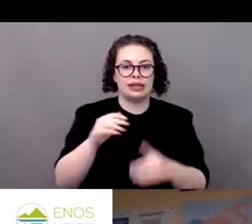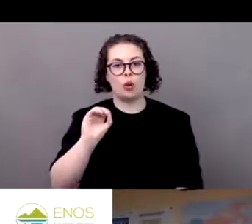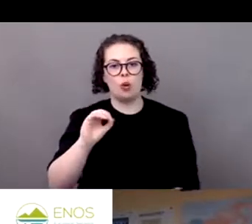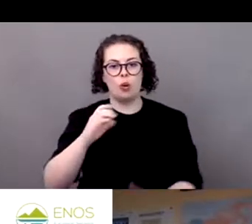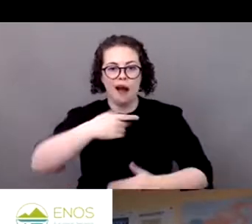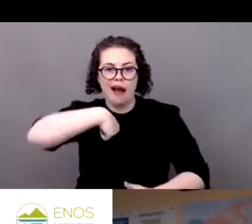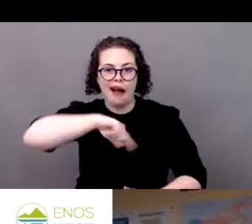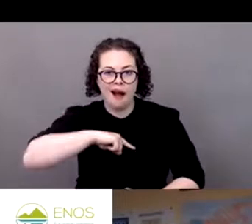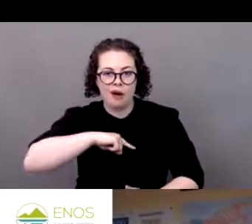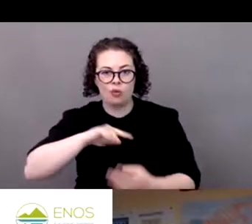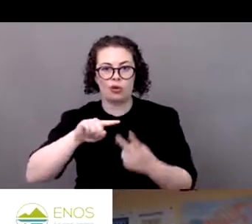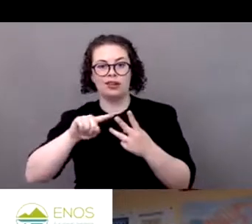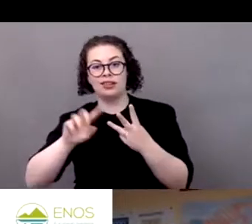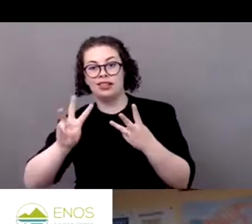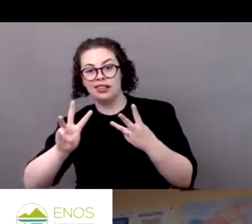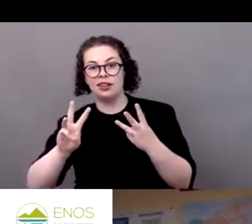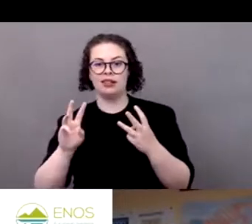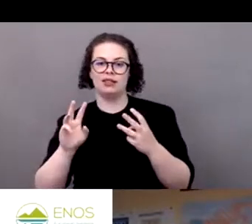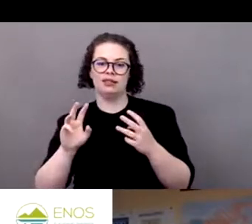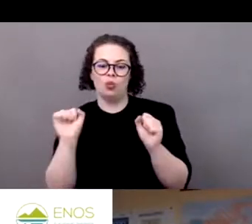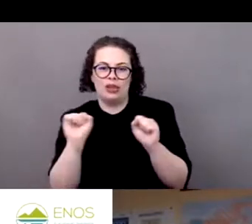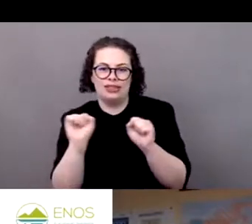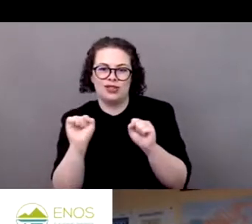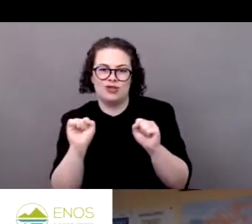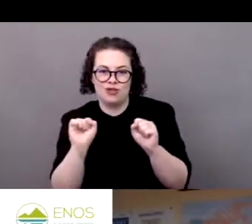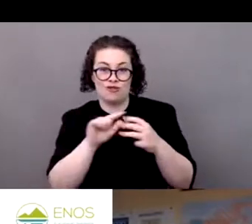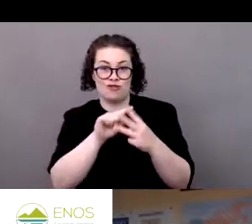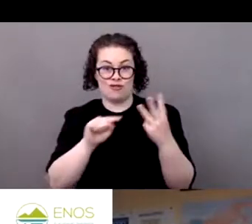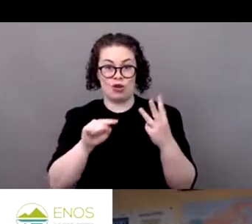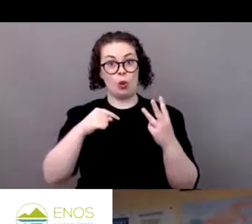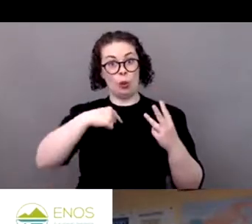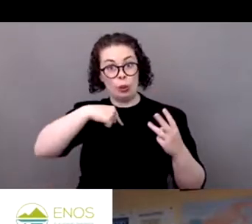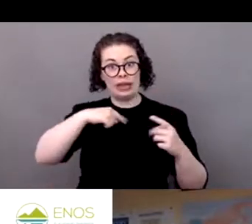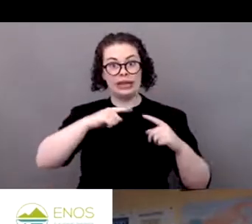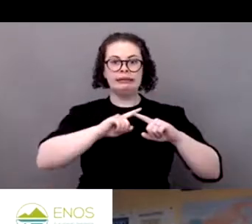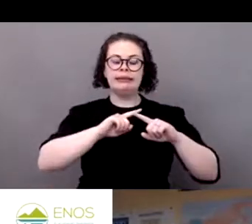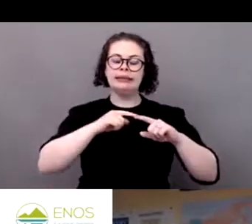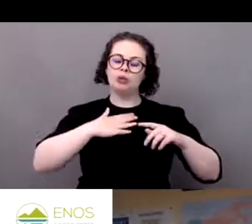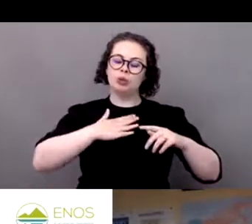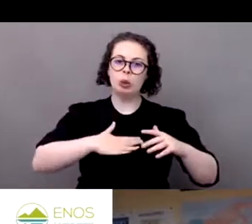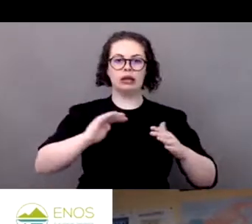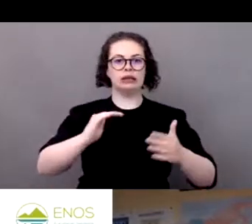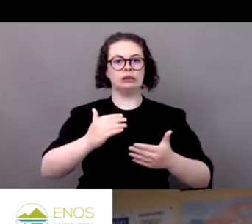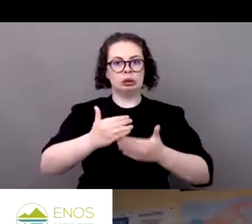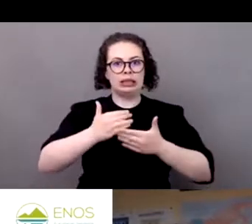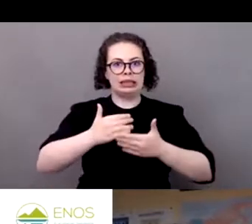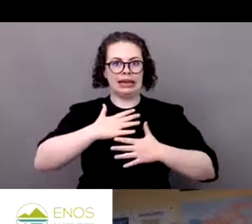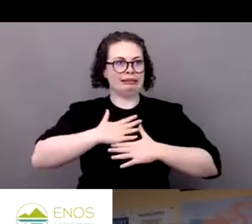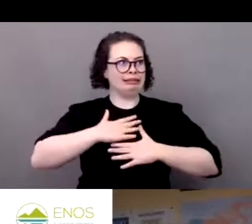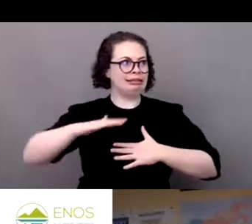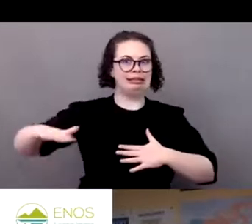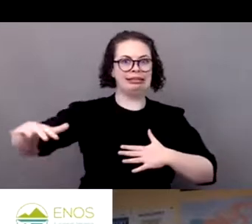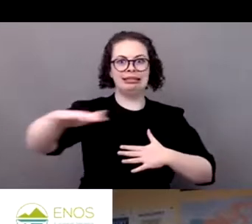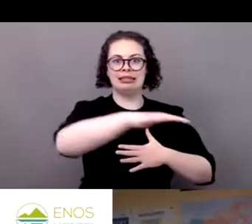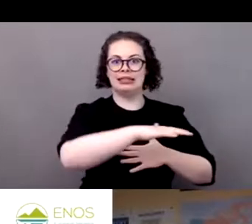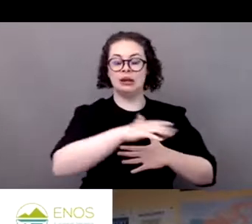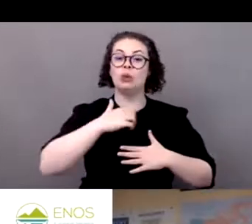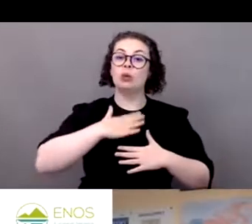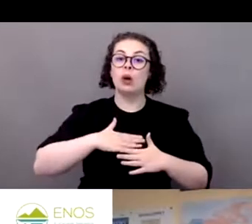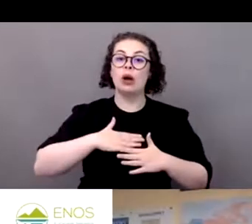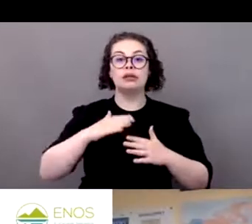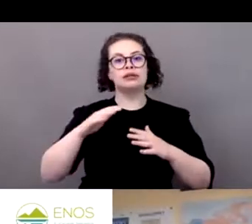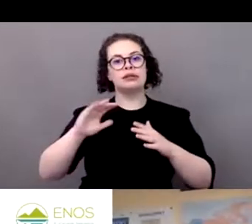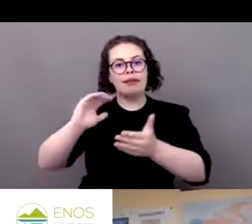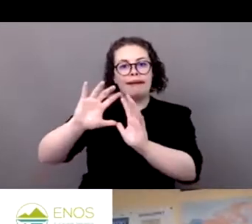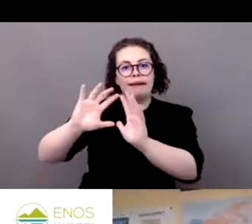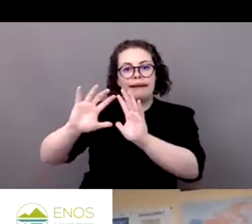businesses and athletes. And we try to bring forward climate policies, climate solutions to protect our